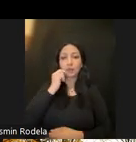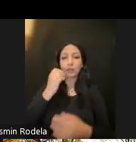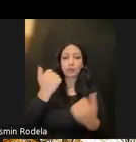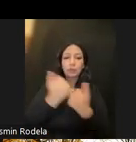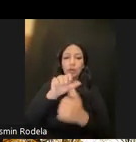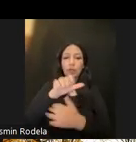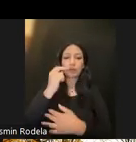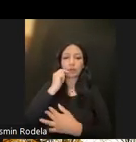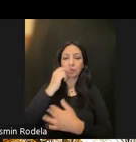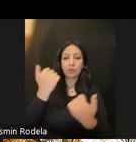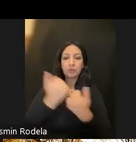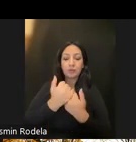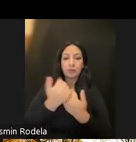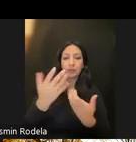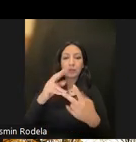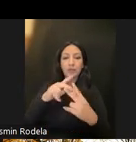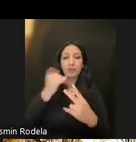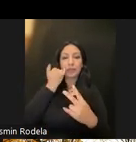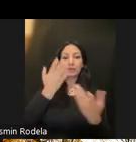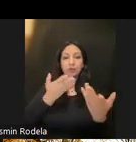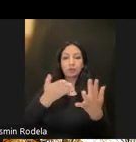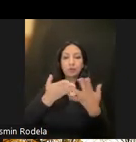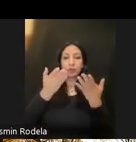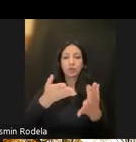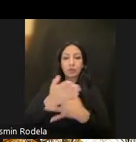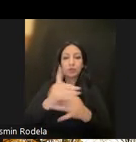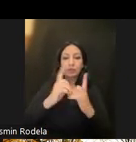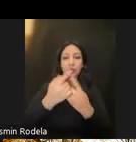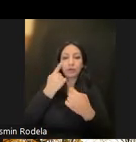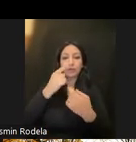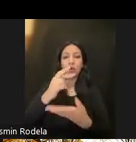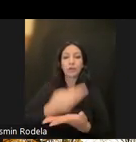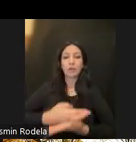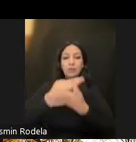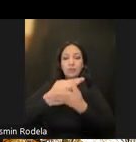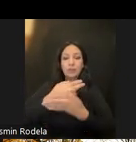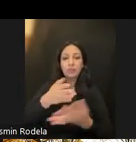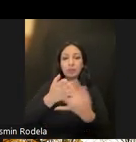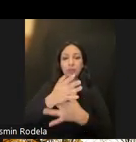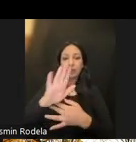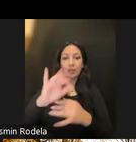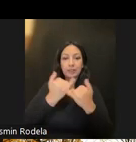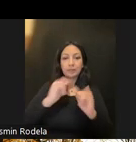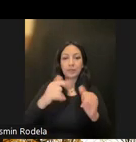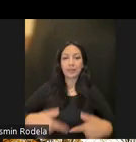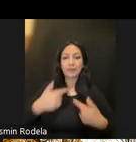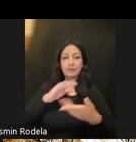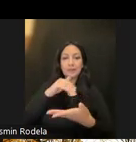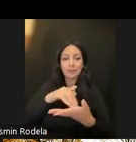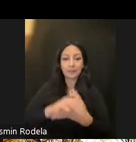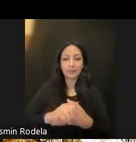supportive services, or if it's services provided by the Department of Rehabilitation through their independent living centers,